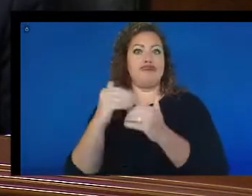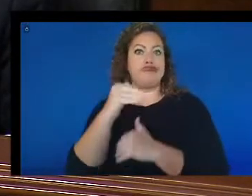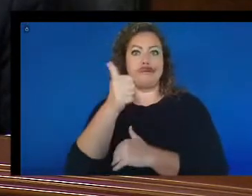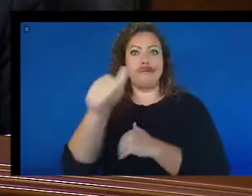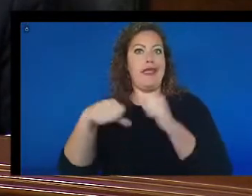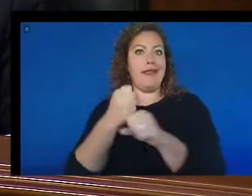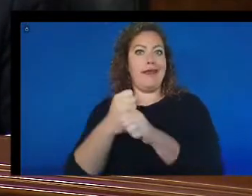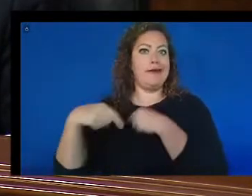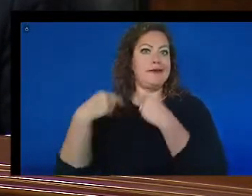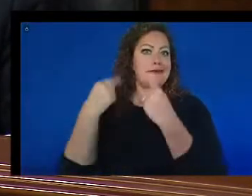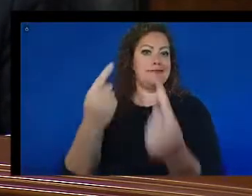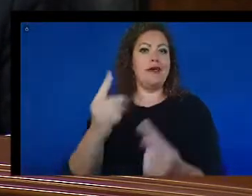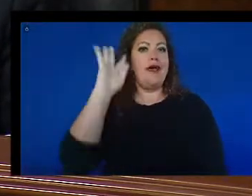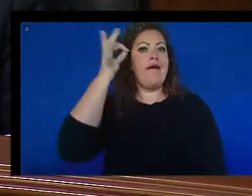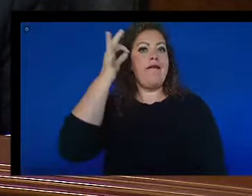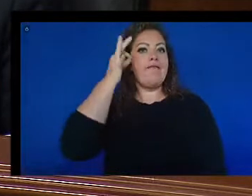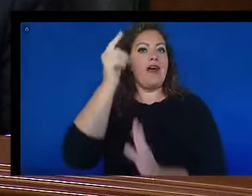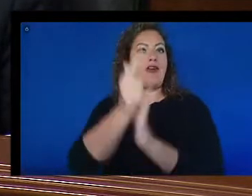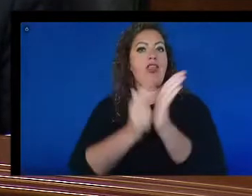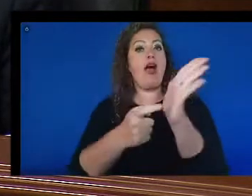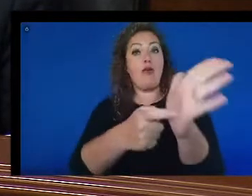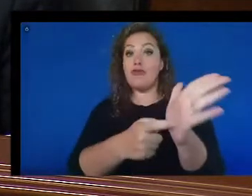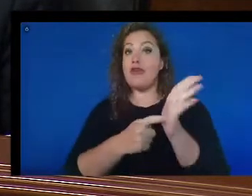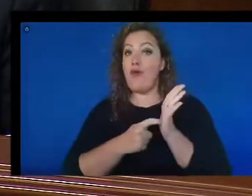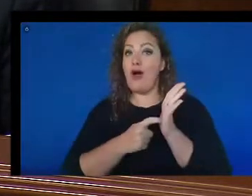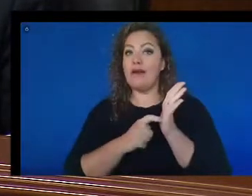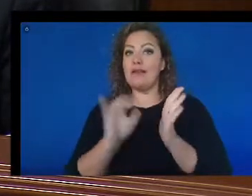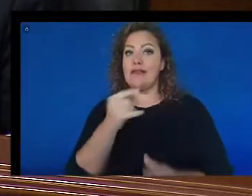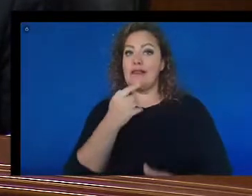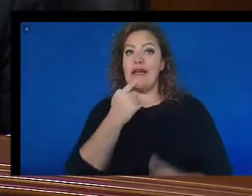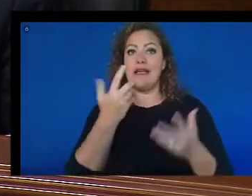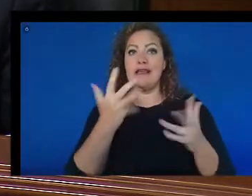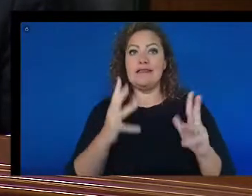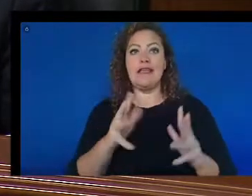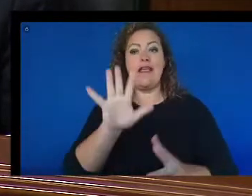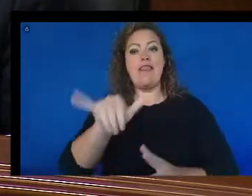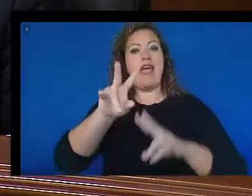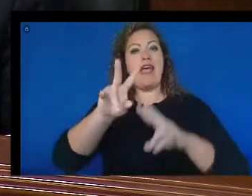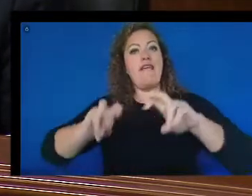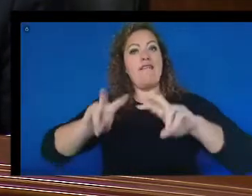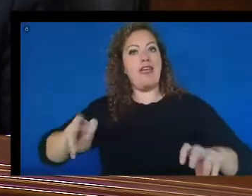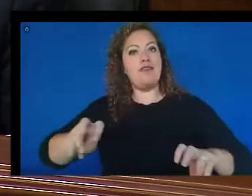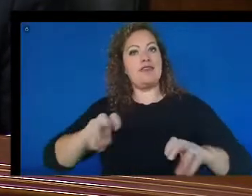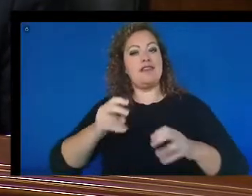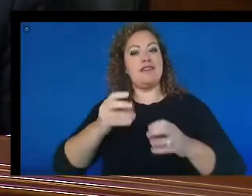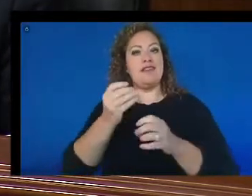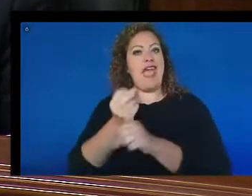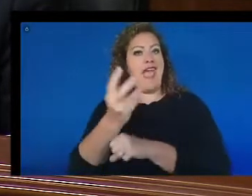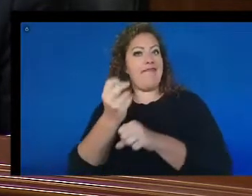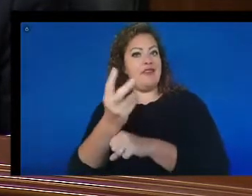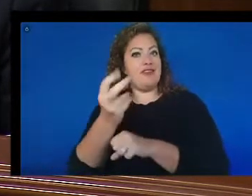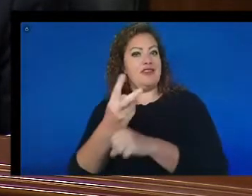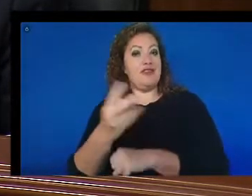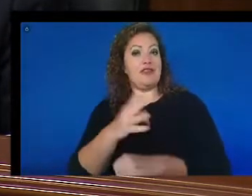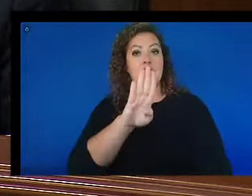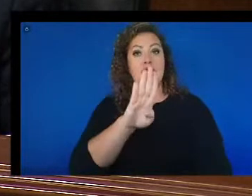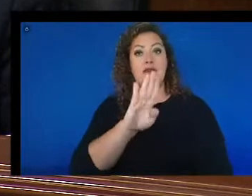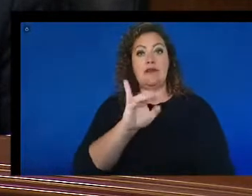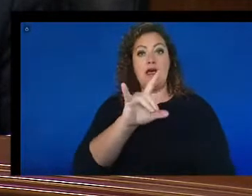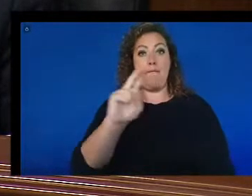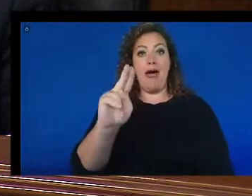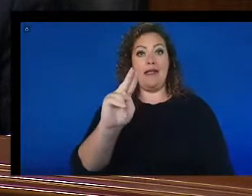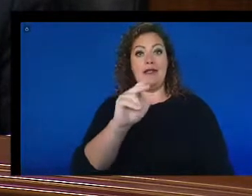law requires, as I said, these evaluations every two years. The Biden administration has rightfully